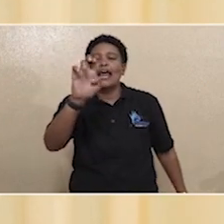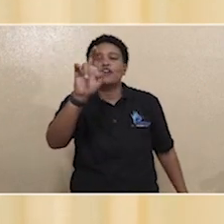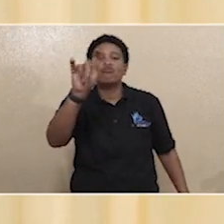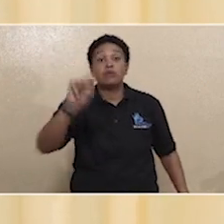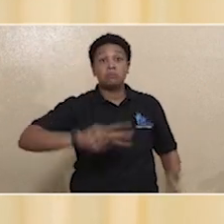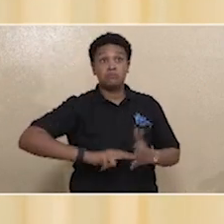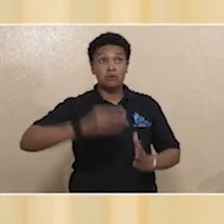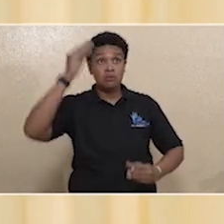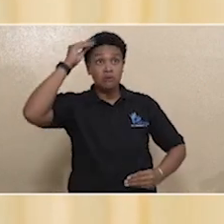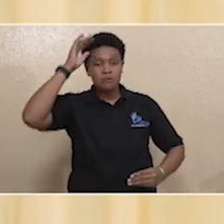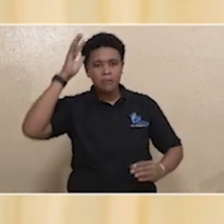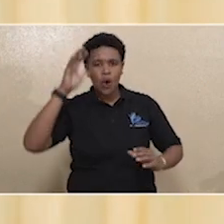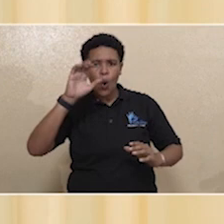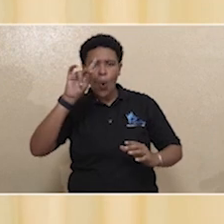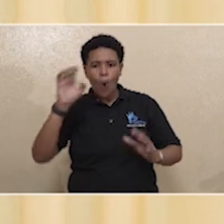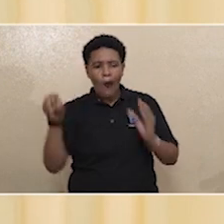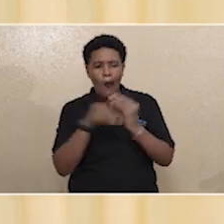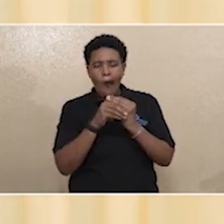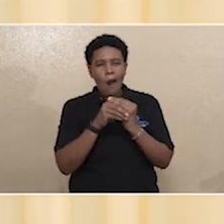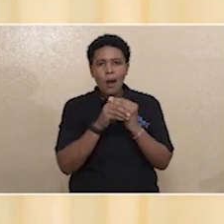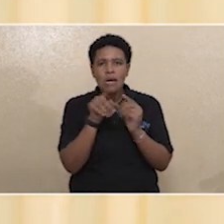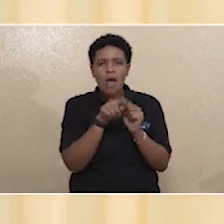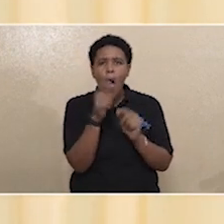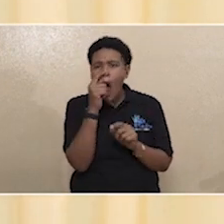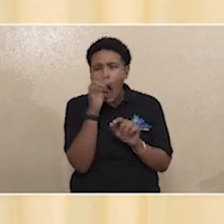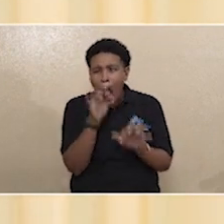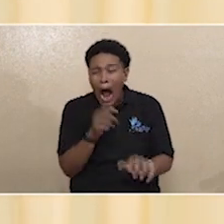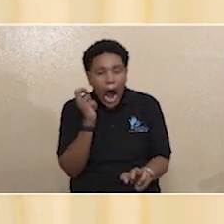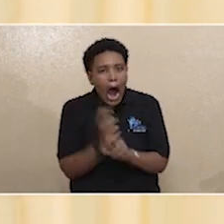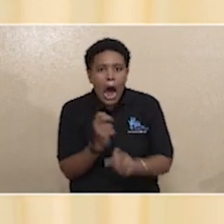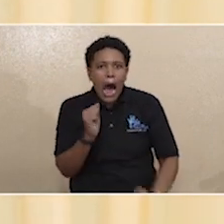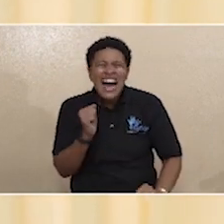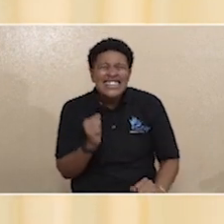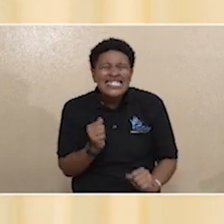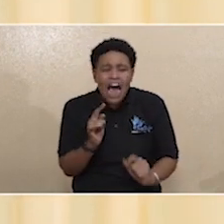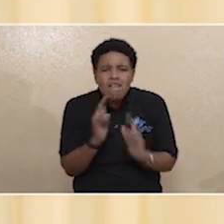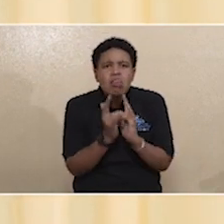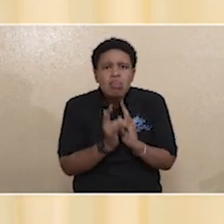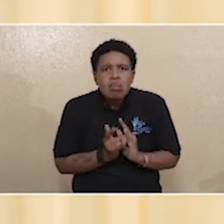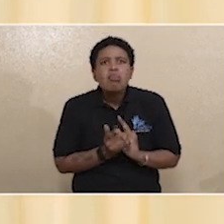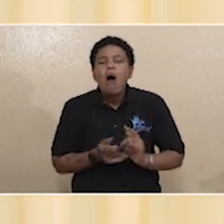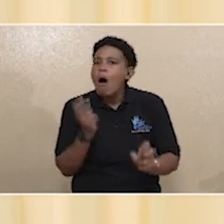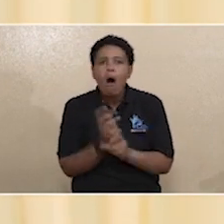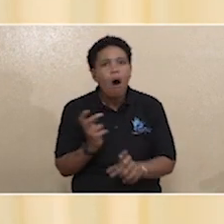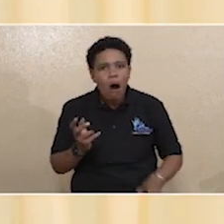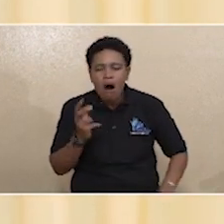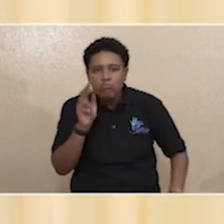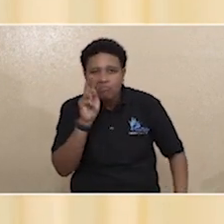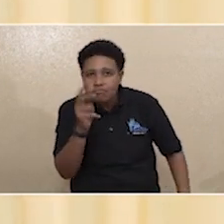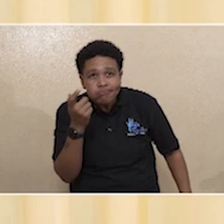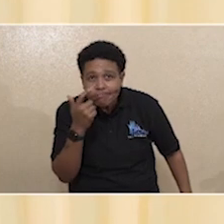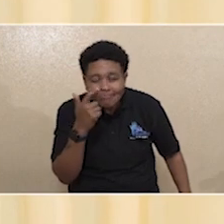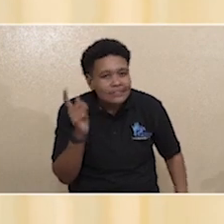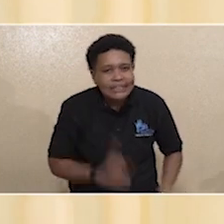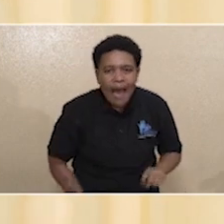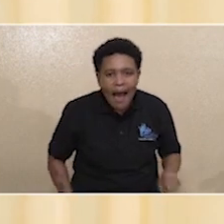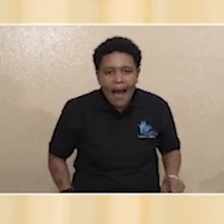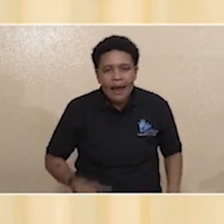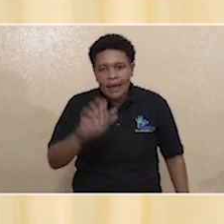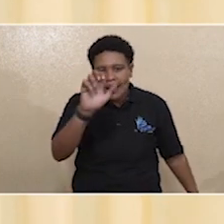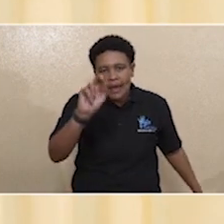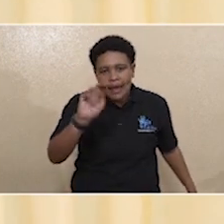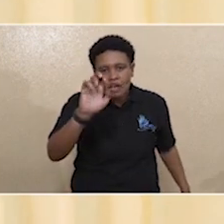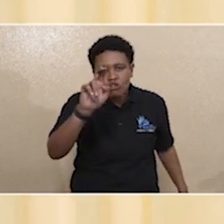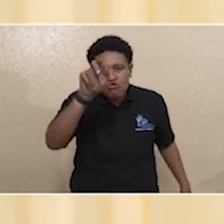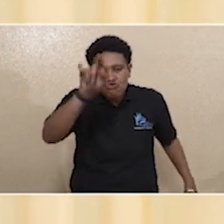sensitive information in the databases will be encrypted. Very important to know that. The government is